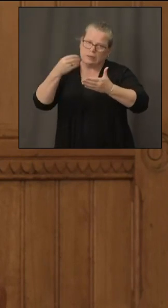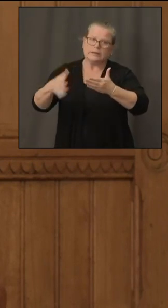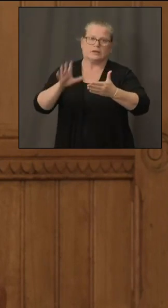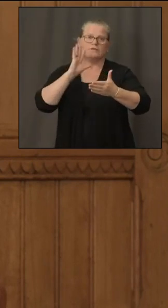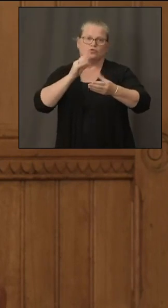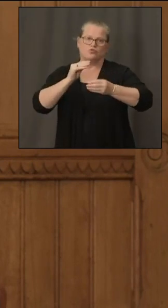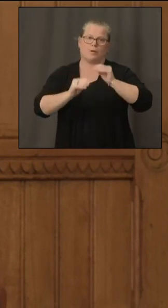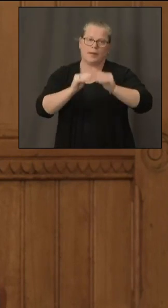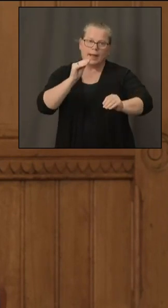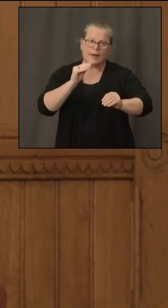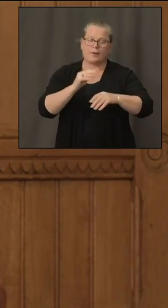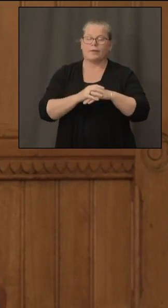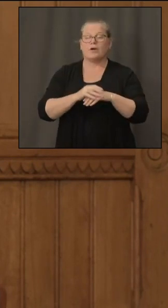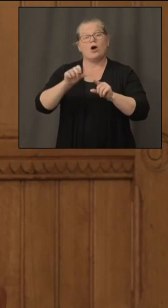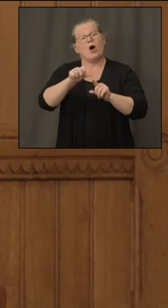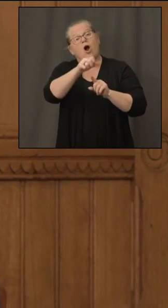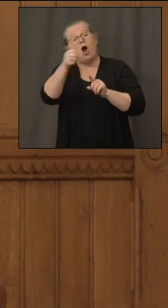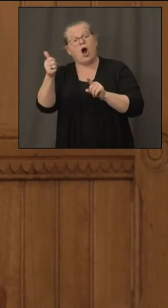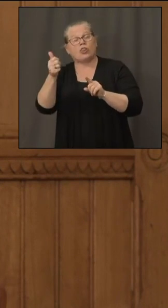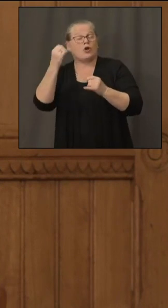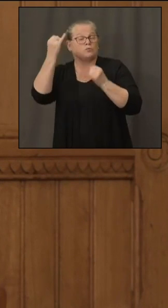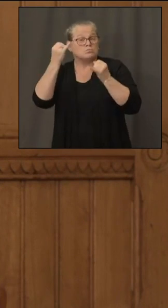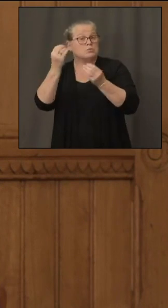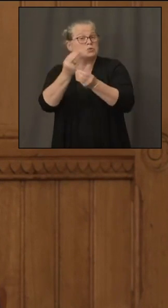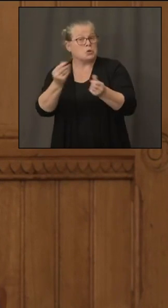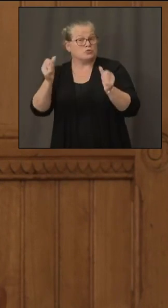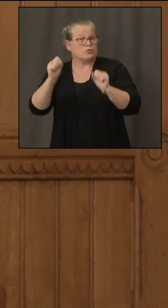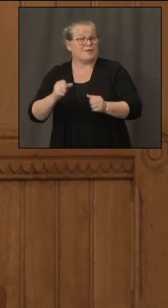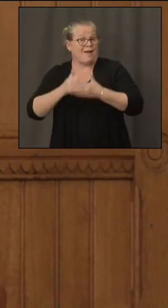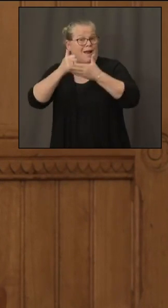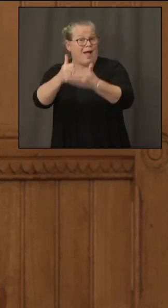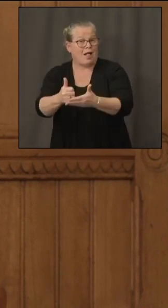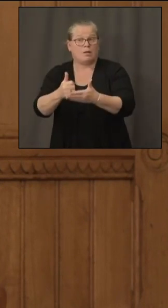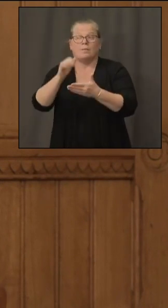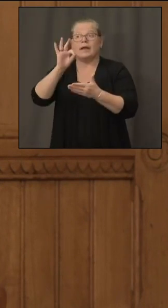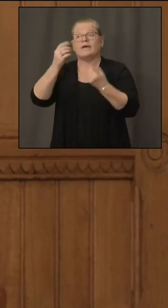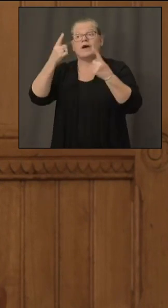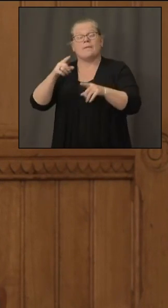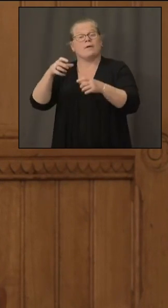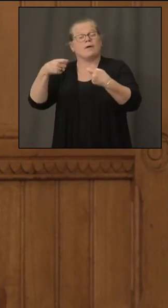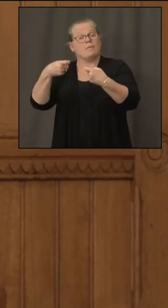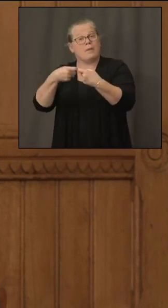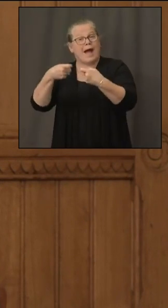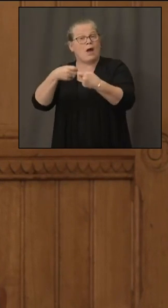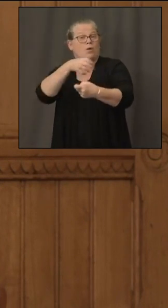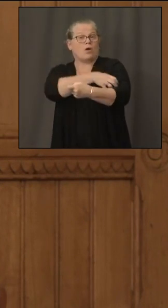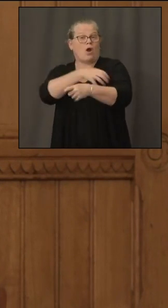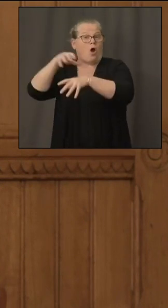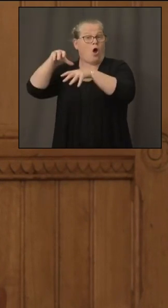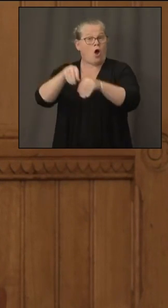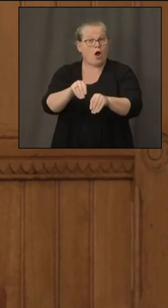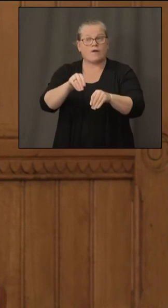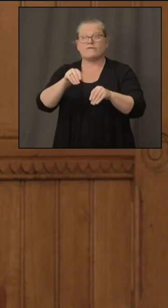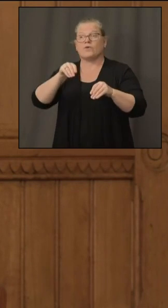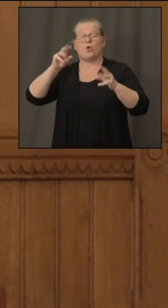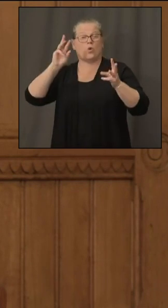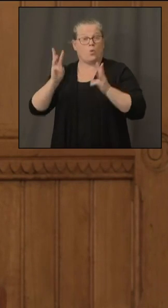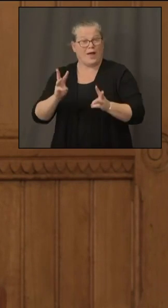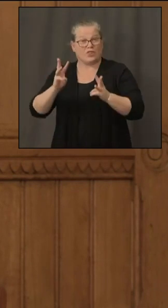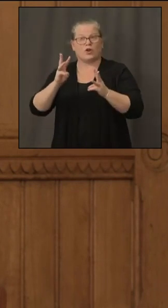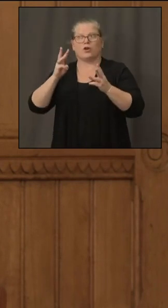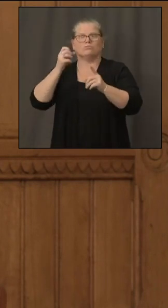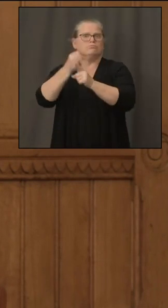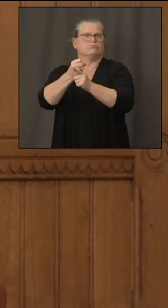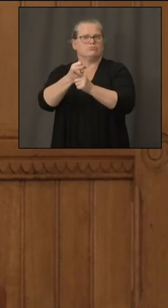can help to ensure that when there are outages or storm events that occur that the time that people are without power